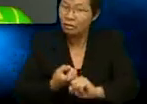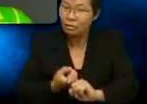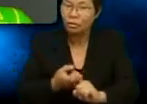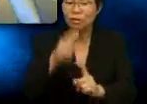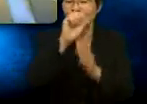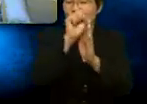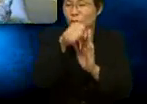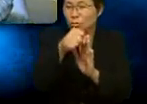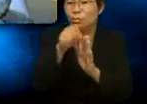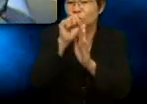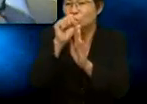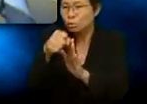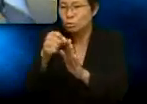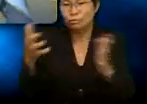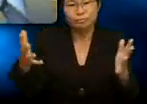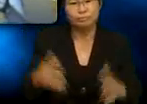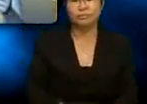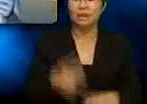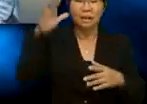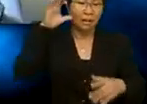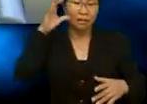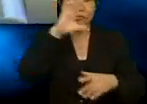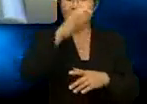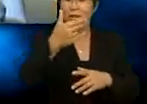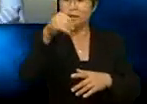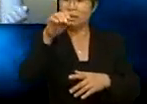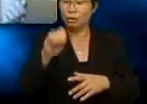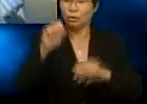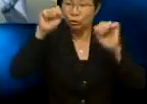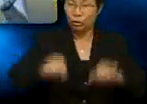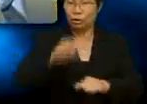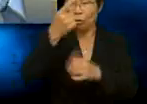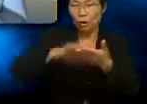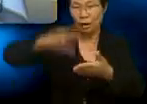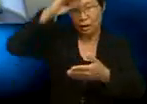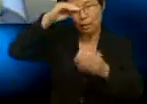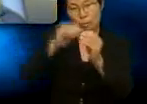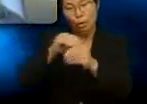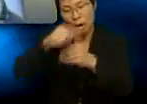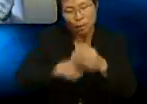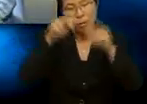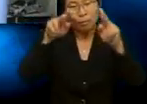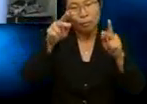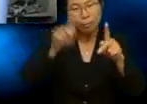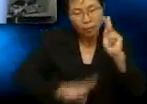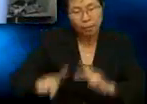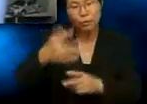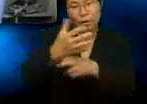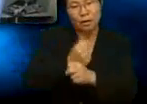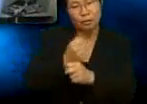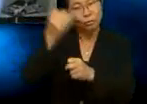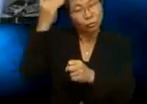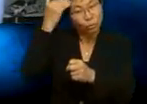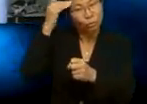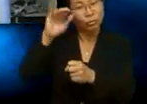soon. Listen, Chaos. You can only learn more about people if you get to know them. Not